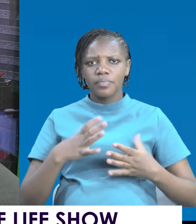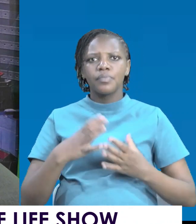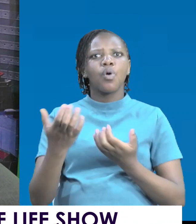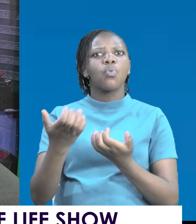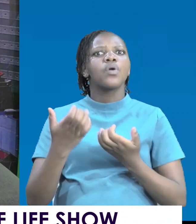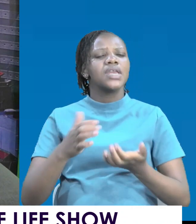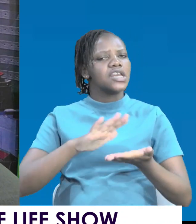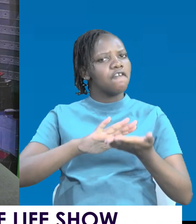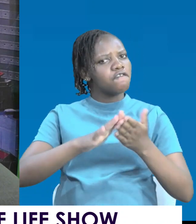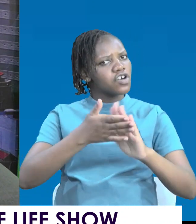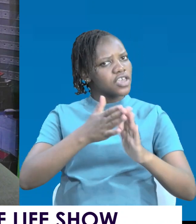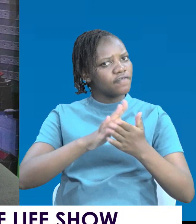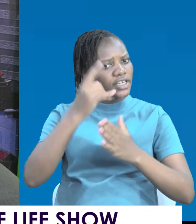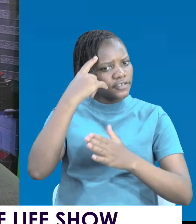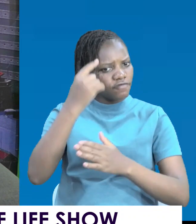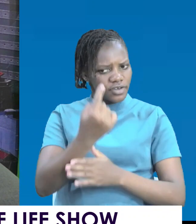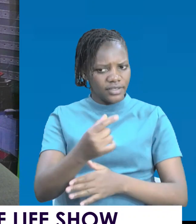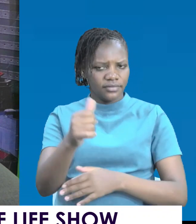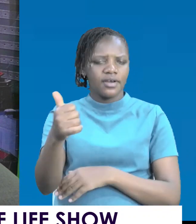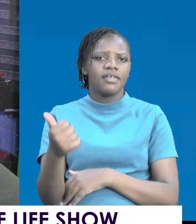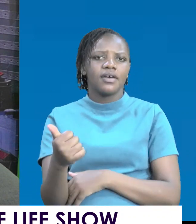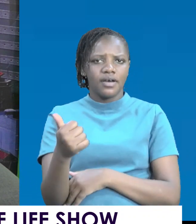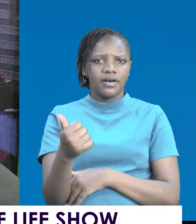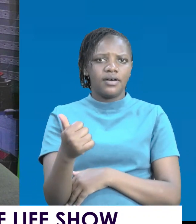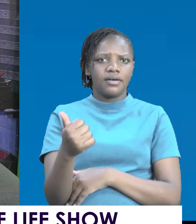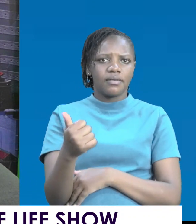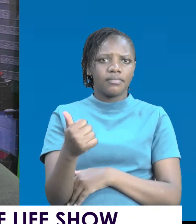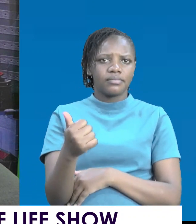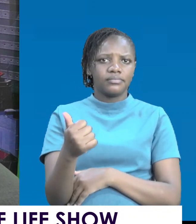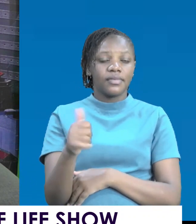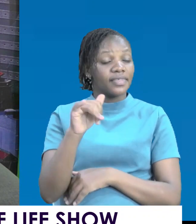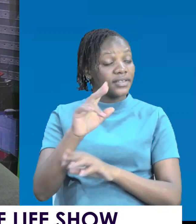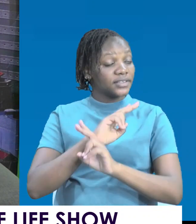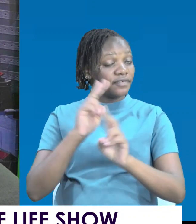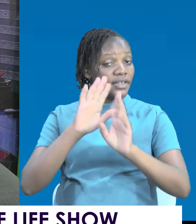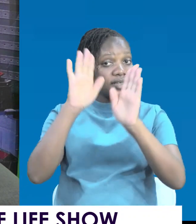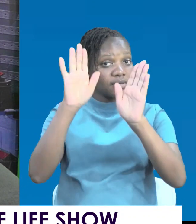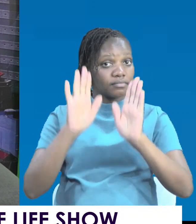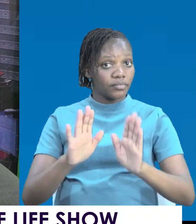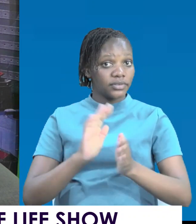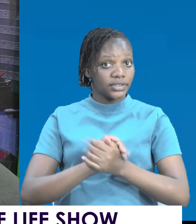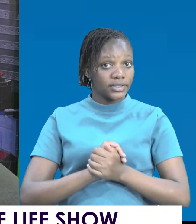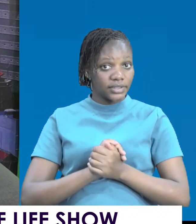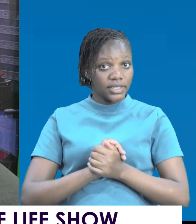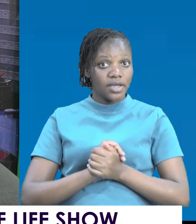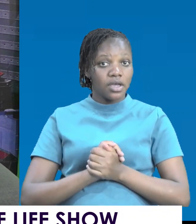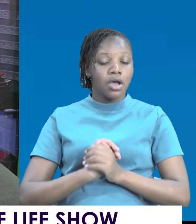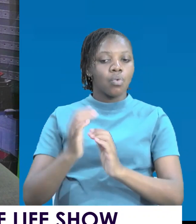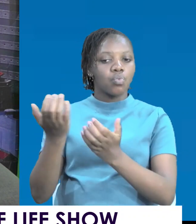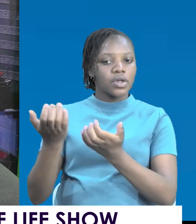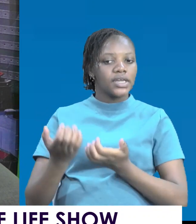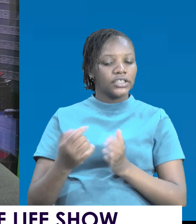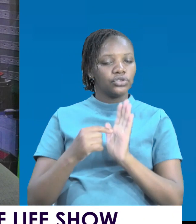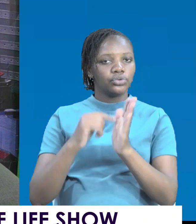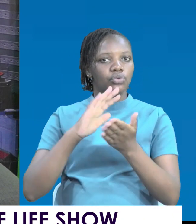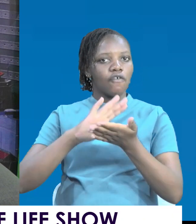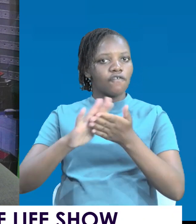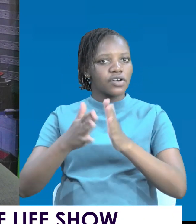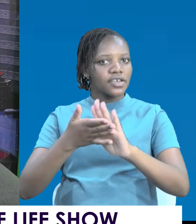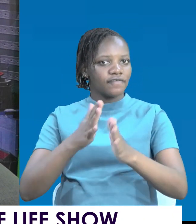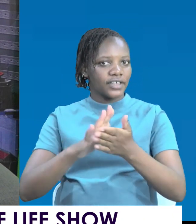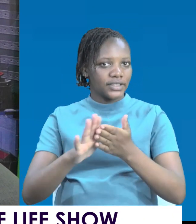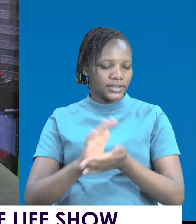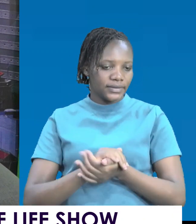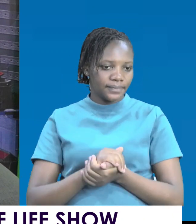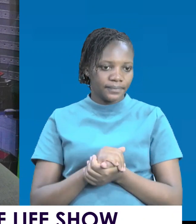exercise forgiveness for one another. How important that is. We need to be vessels of forgiveness, walking in forgiveness.